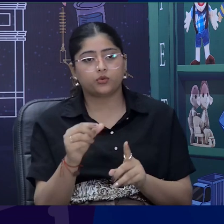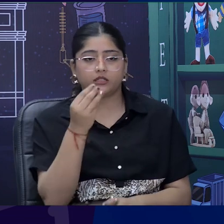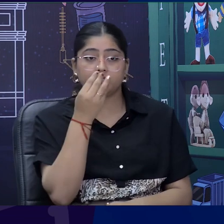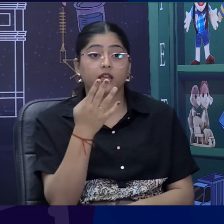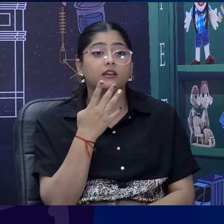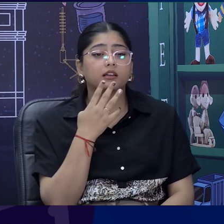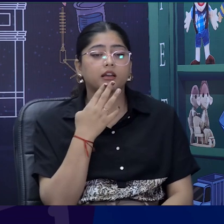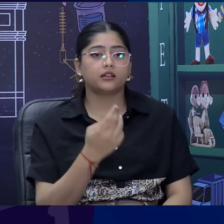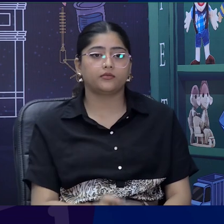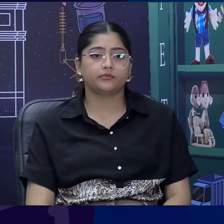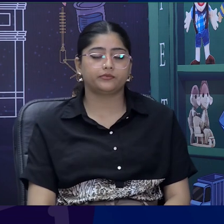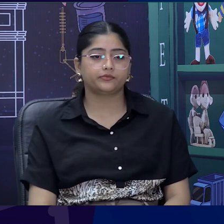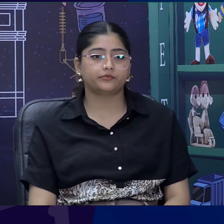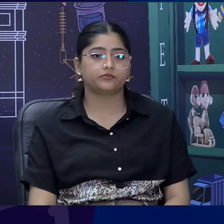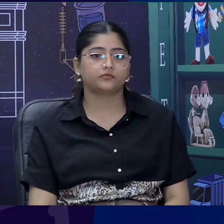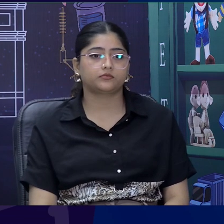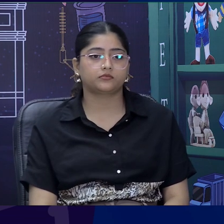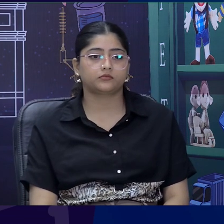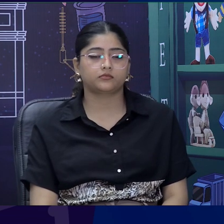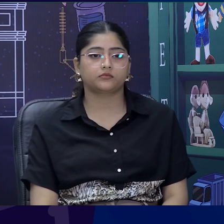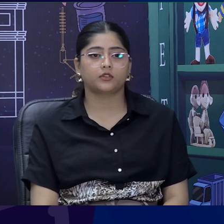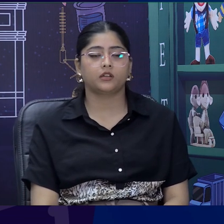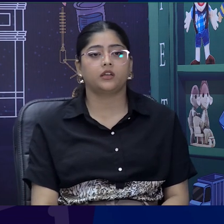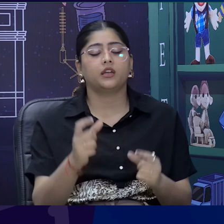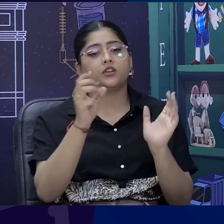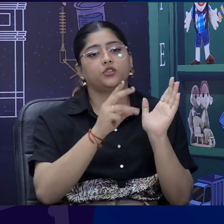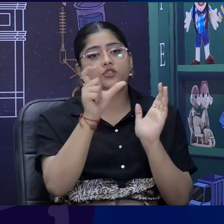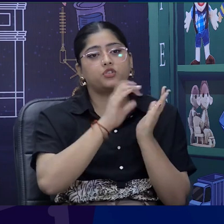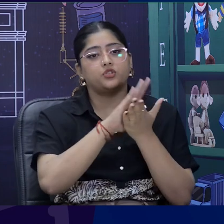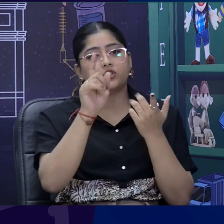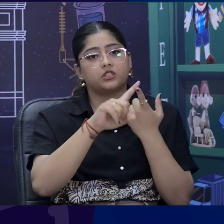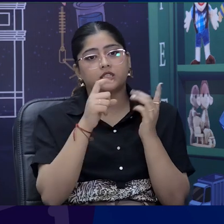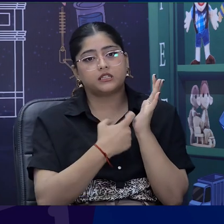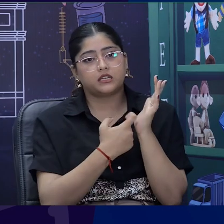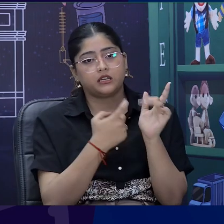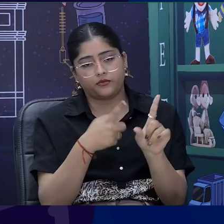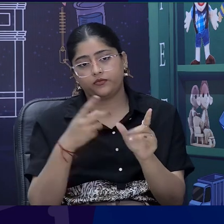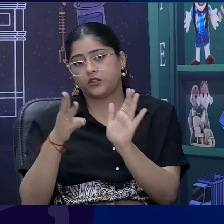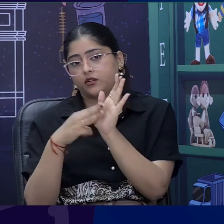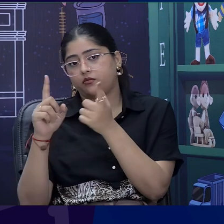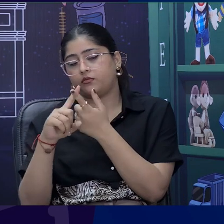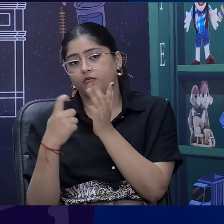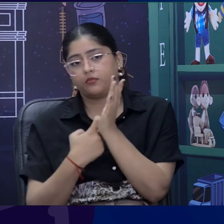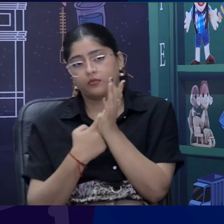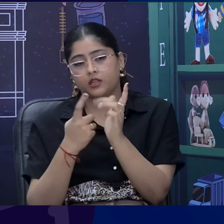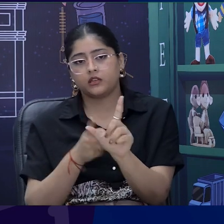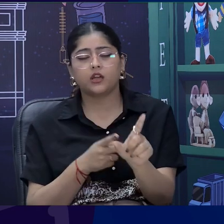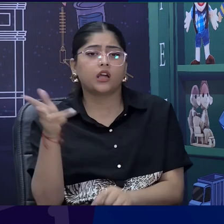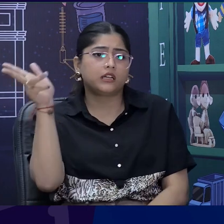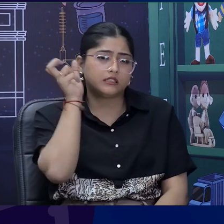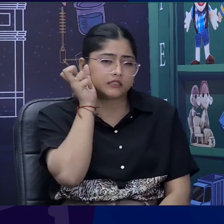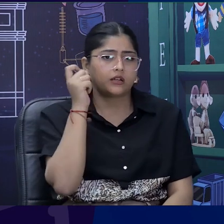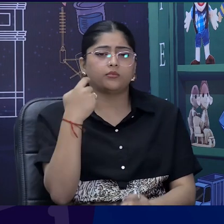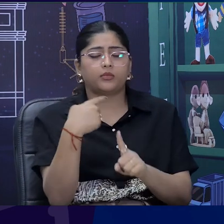Apart from speaking out the rhyming words like cherry, very merry. You can listen and you can see also. So,